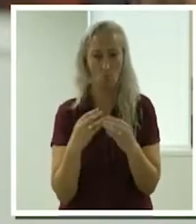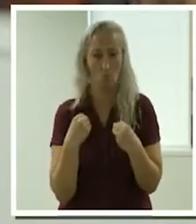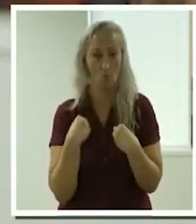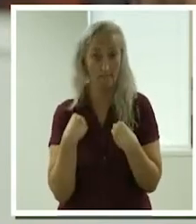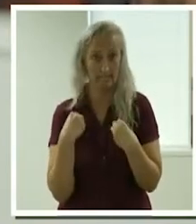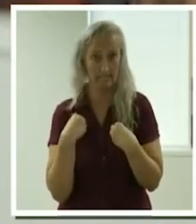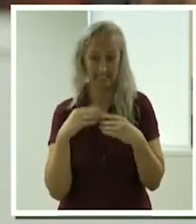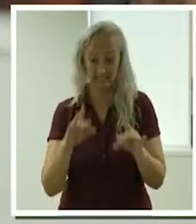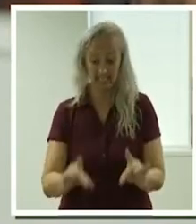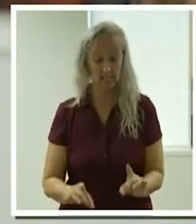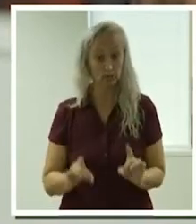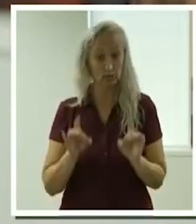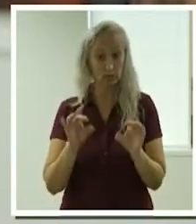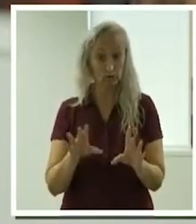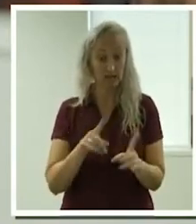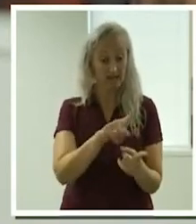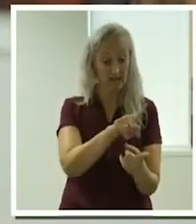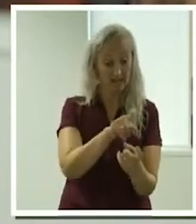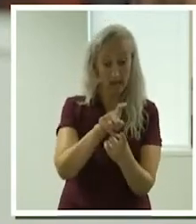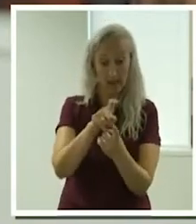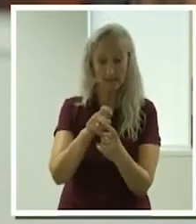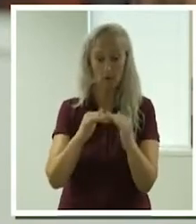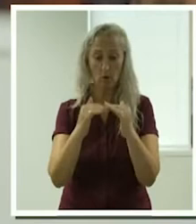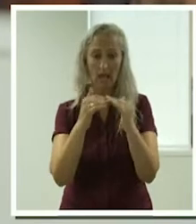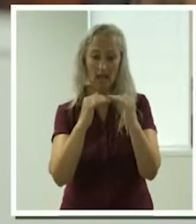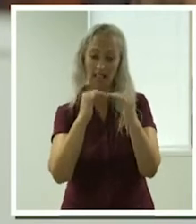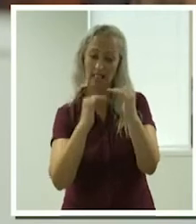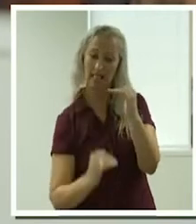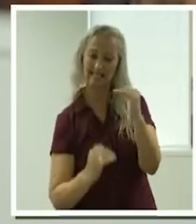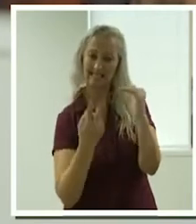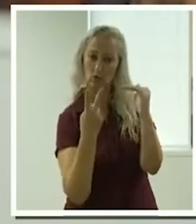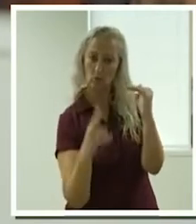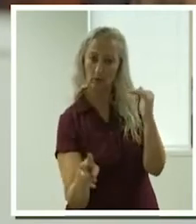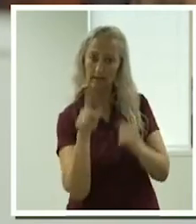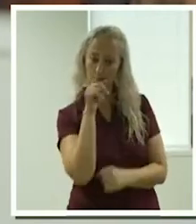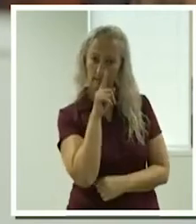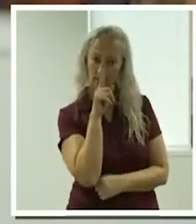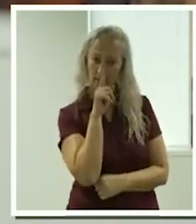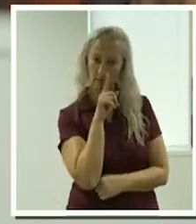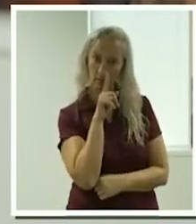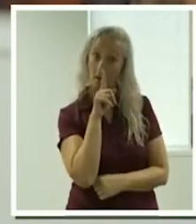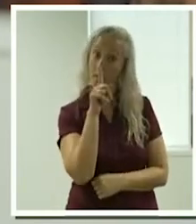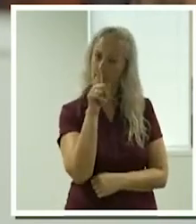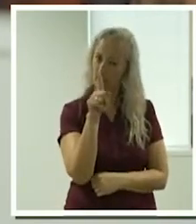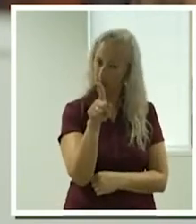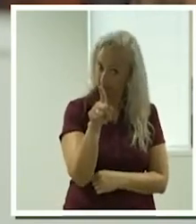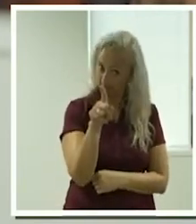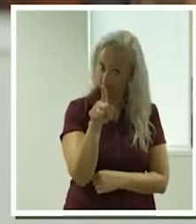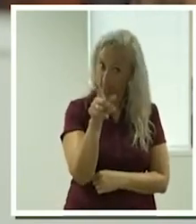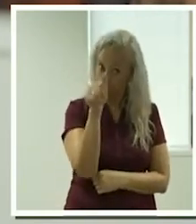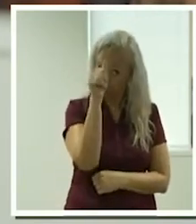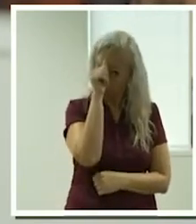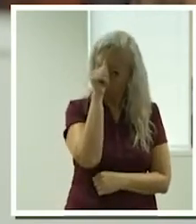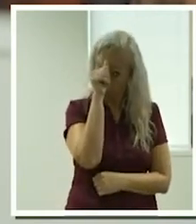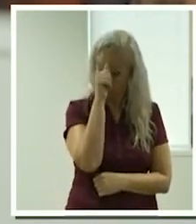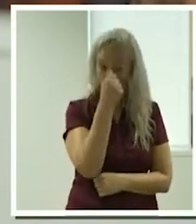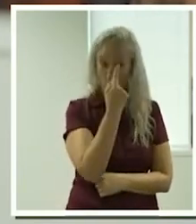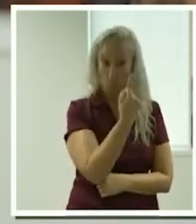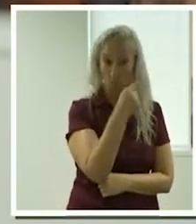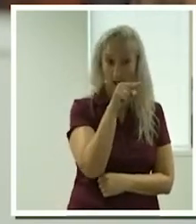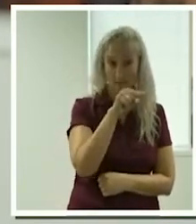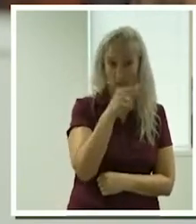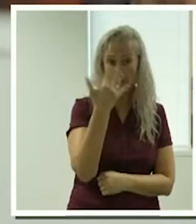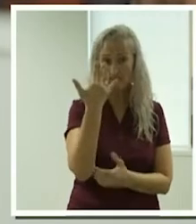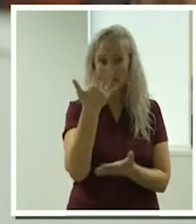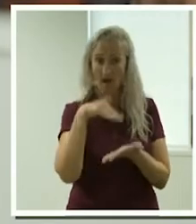Australia employing less than 20 employees. But I bet you didn't know that there's 1.5 million